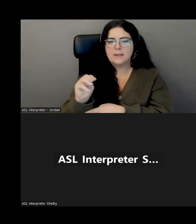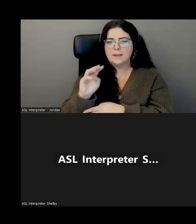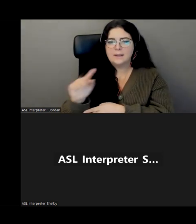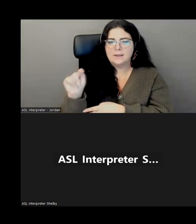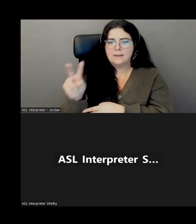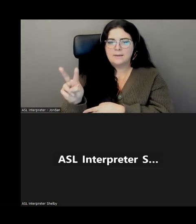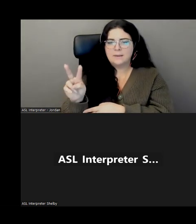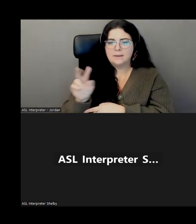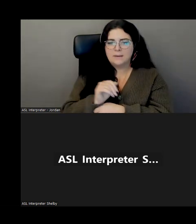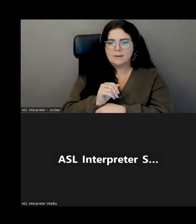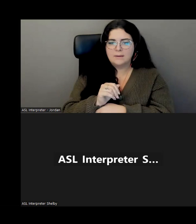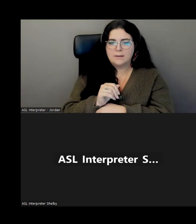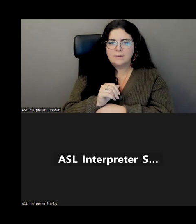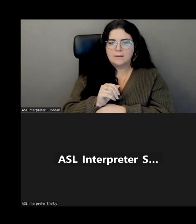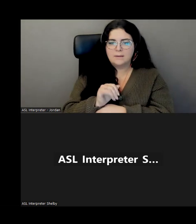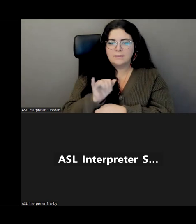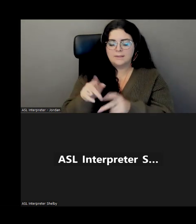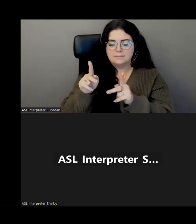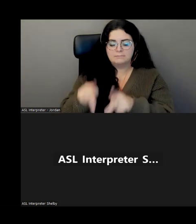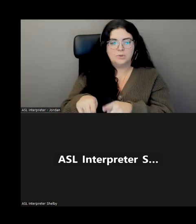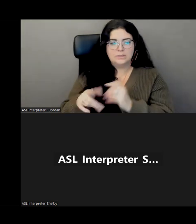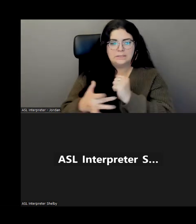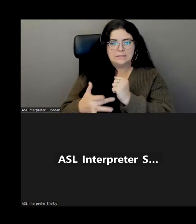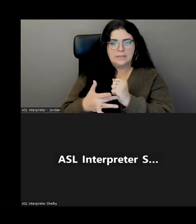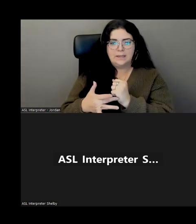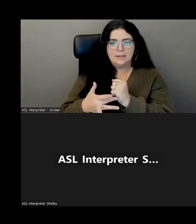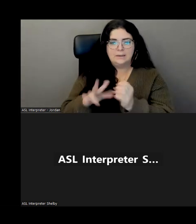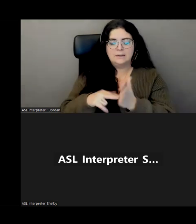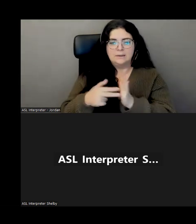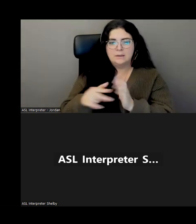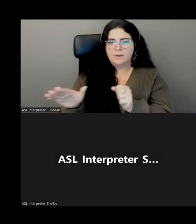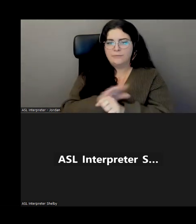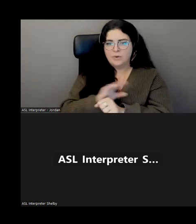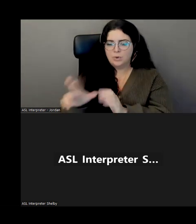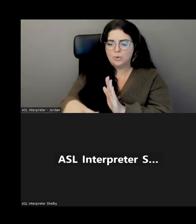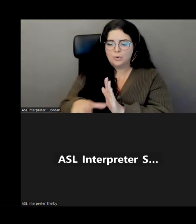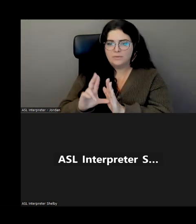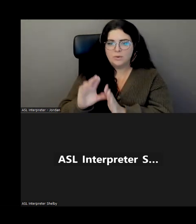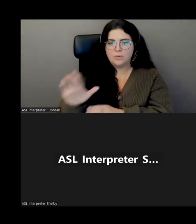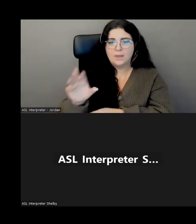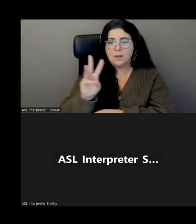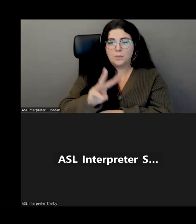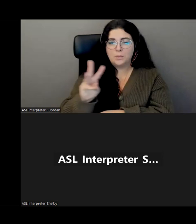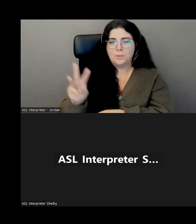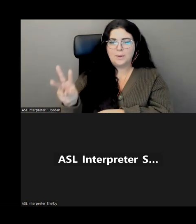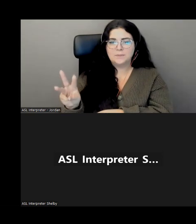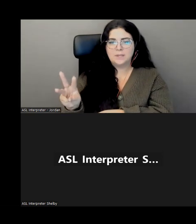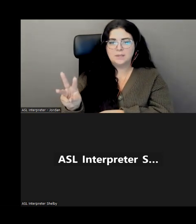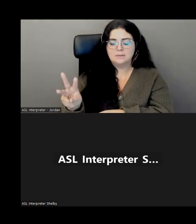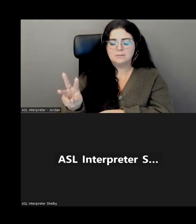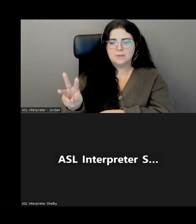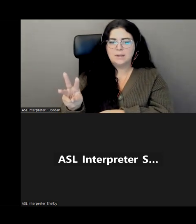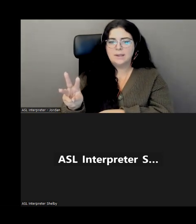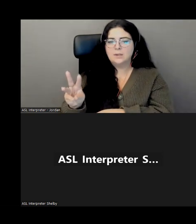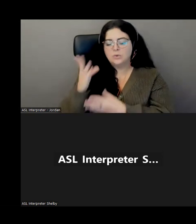now. This individual, our tech person, is doing a full audit and review of their websites to be able to provide some guidance